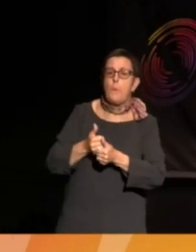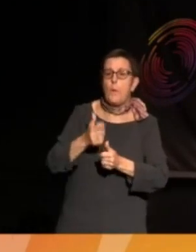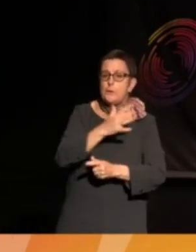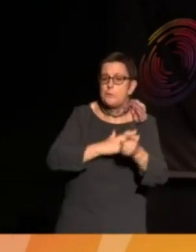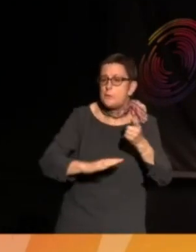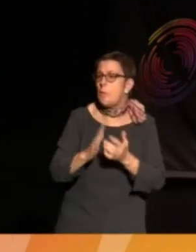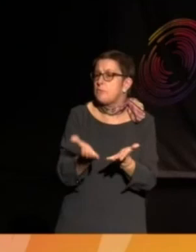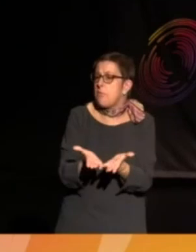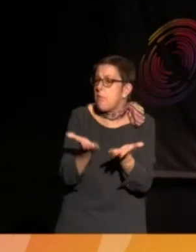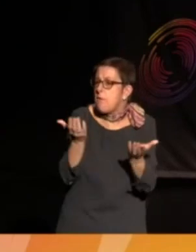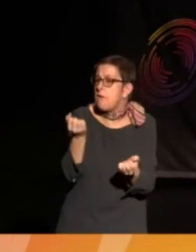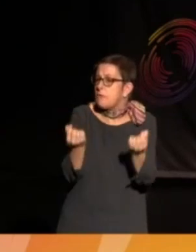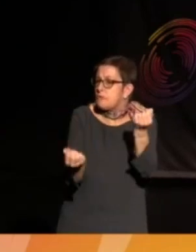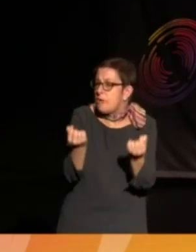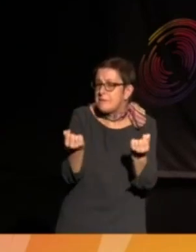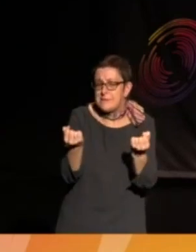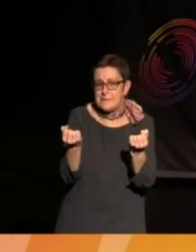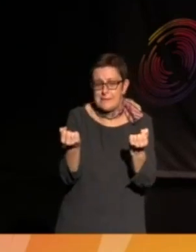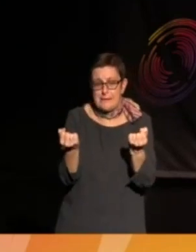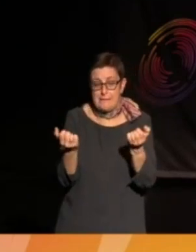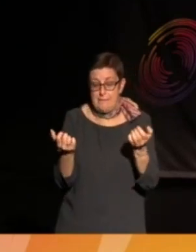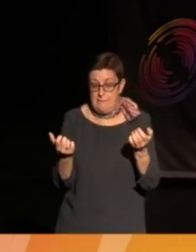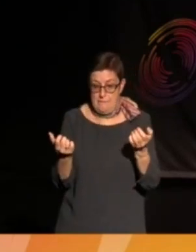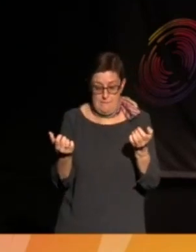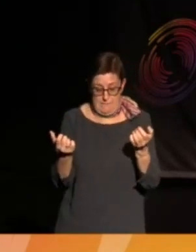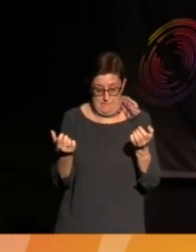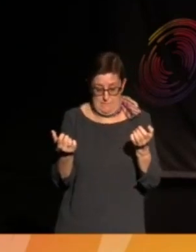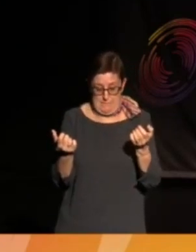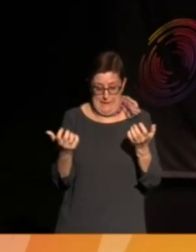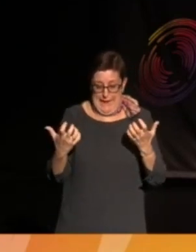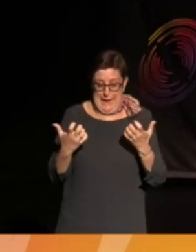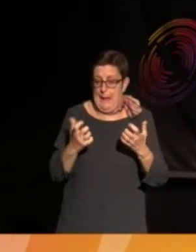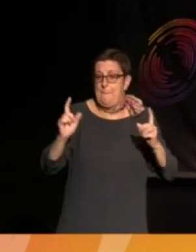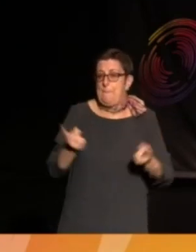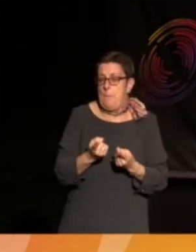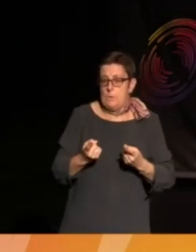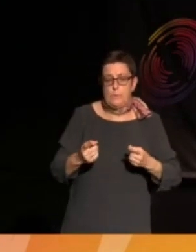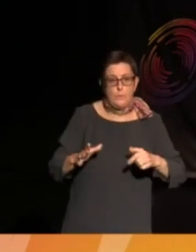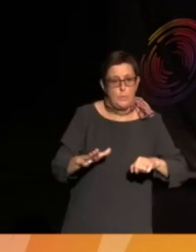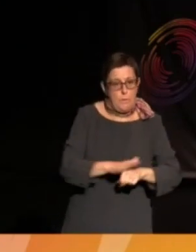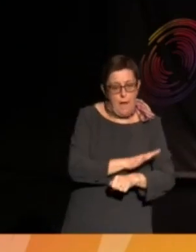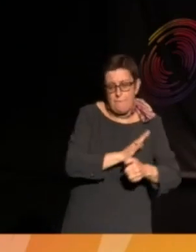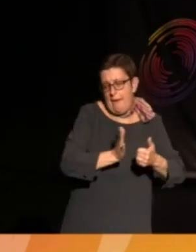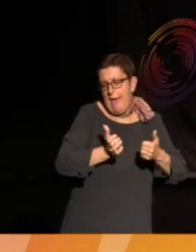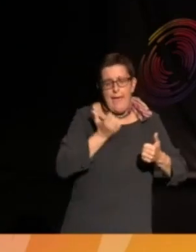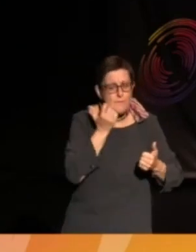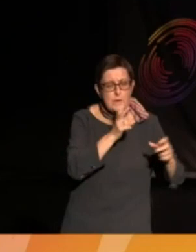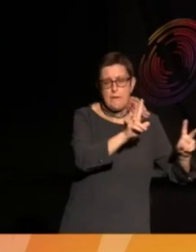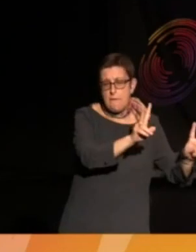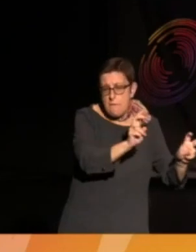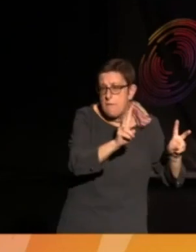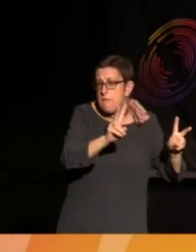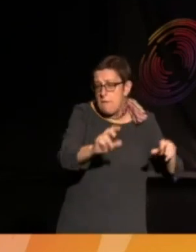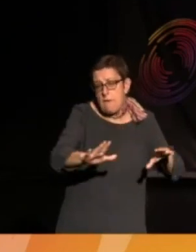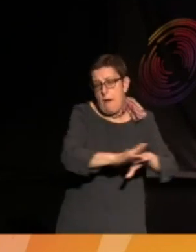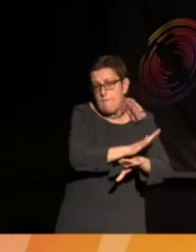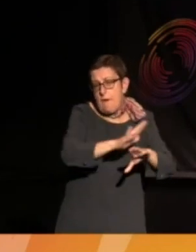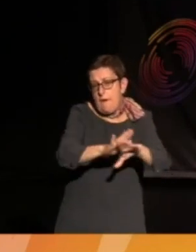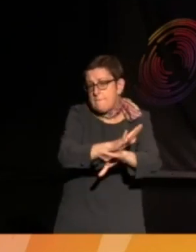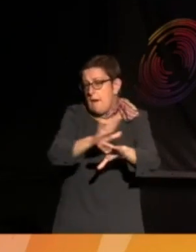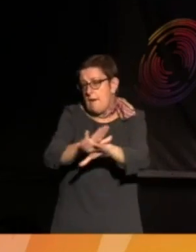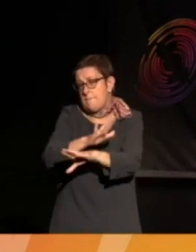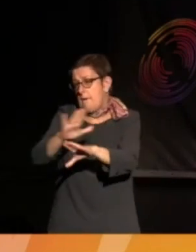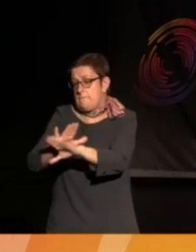know, just like this festival, how do you cover everything that there is to cover, how do you know about everything you're supposed to cover, and how